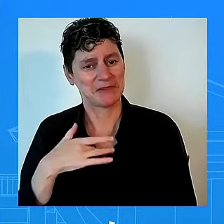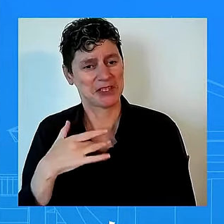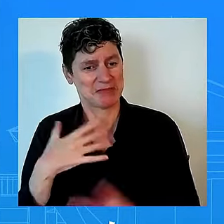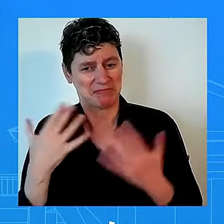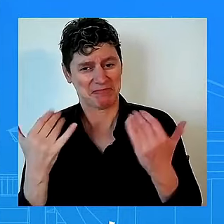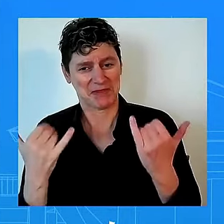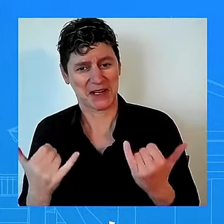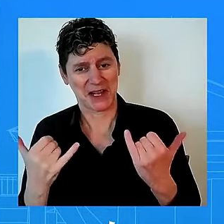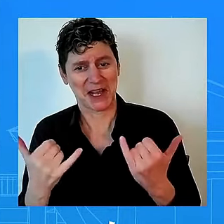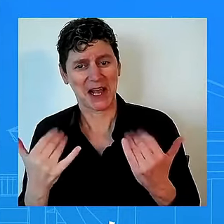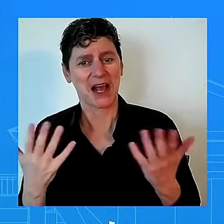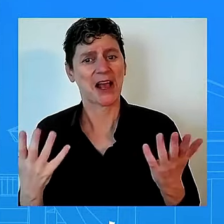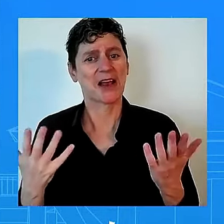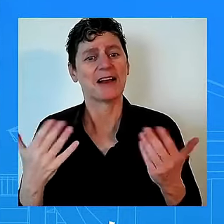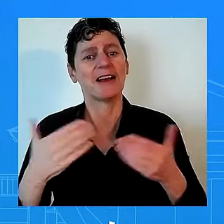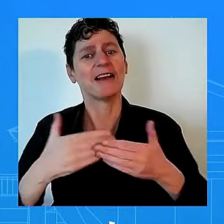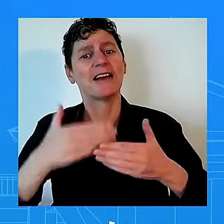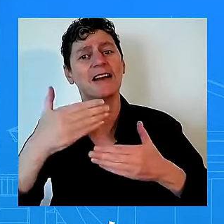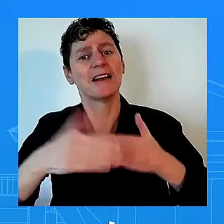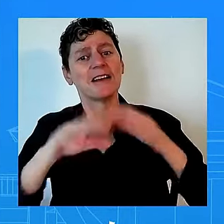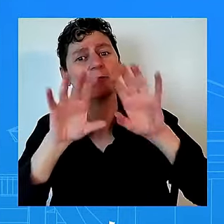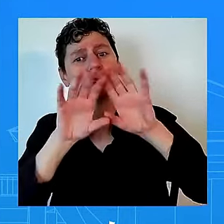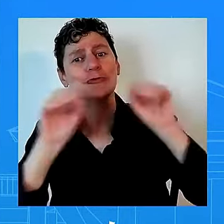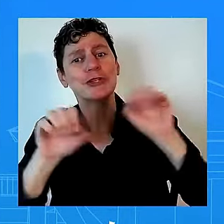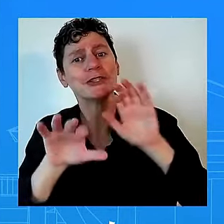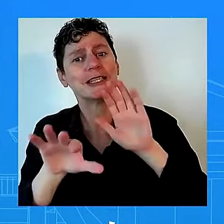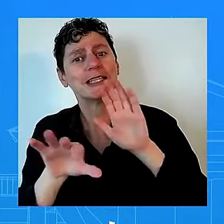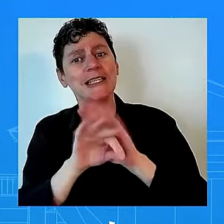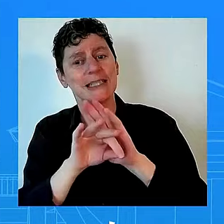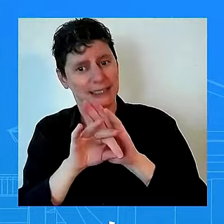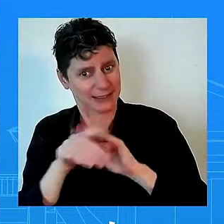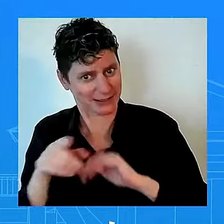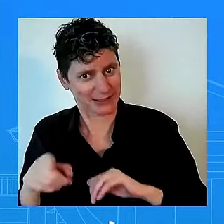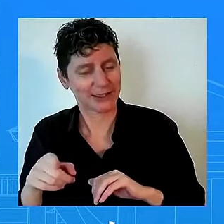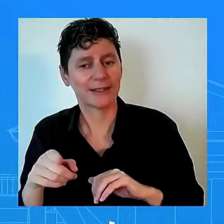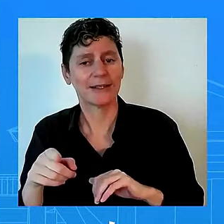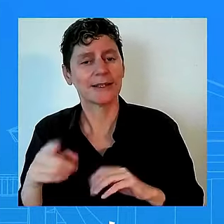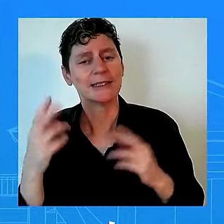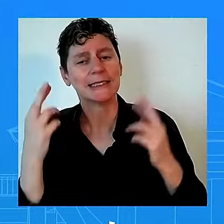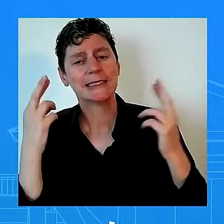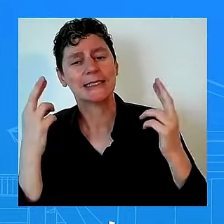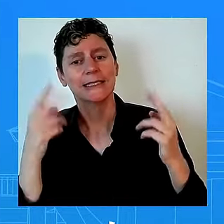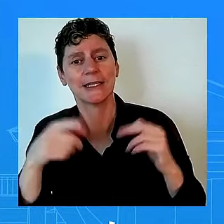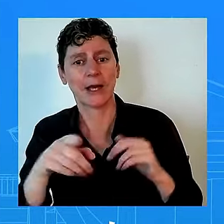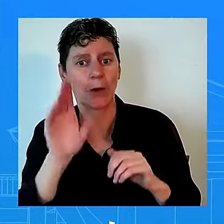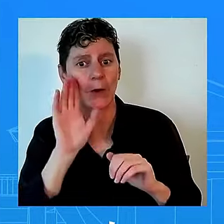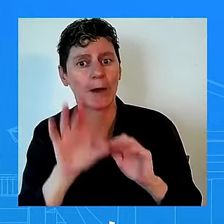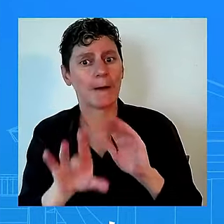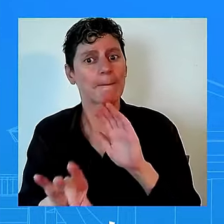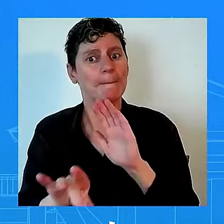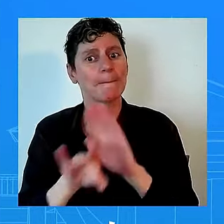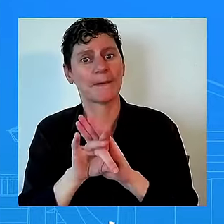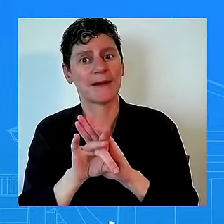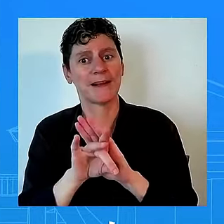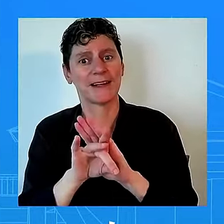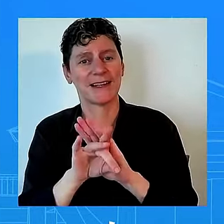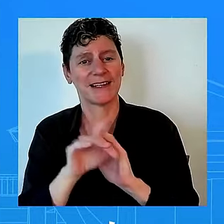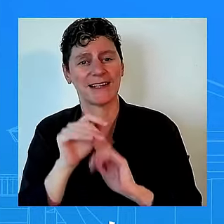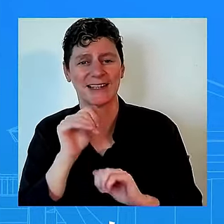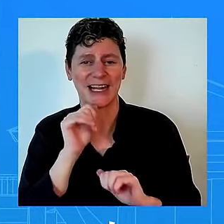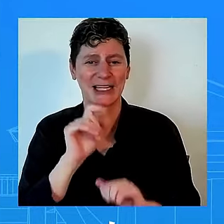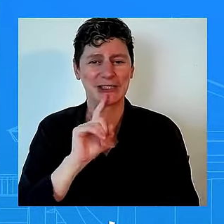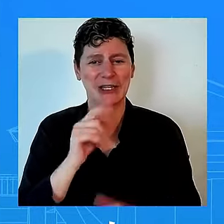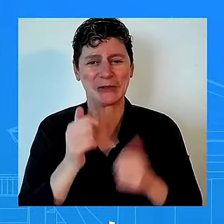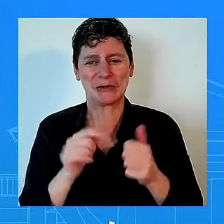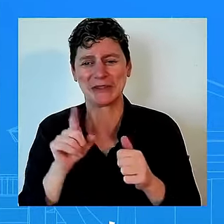donald trump's anti-individ positions and then the vice president's support of abortion rights do you know if the president is aware